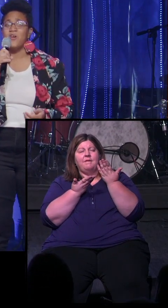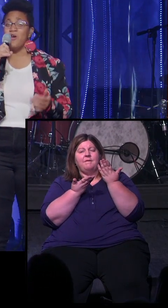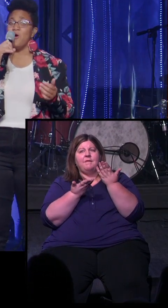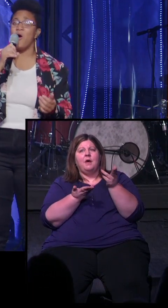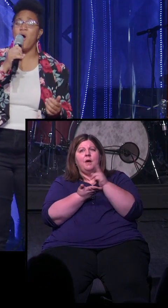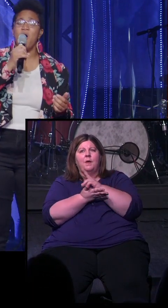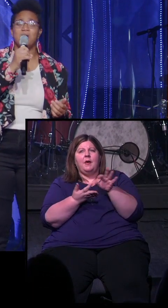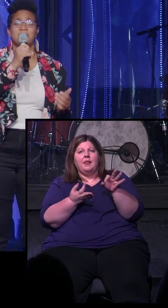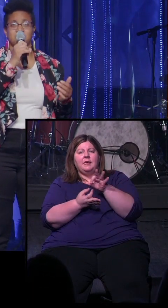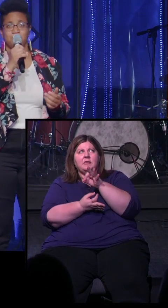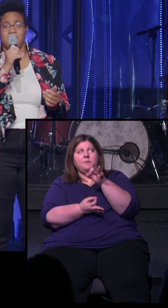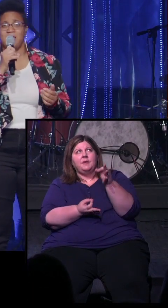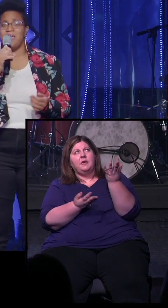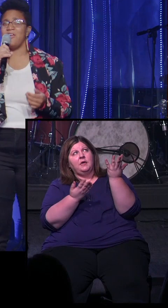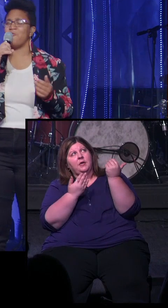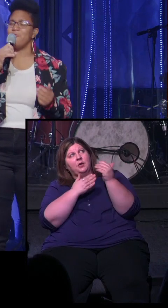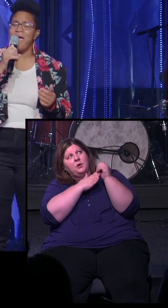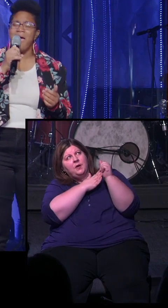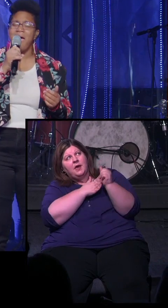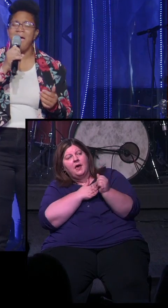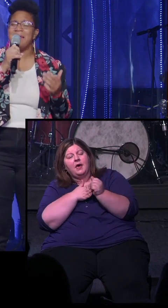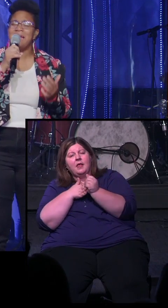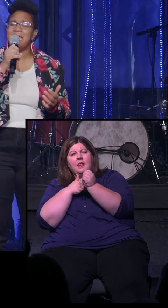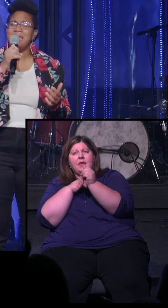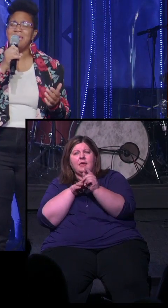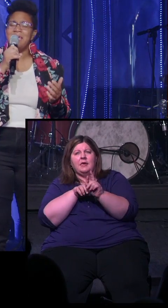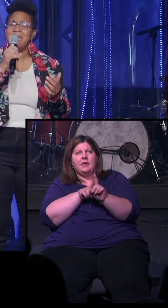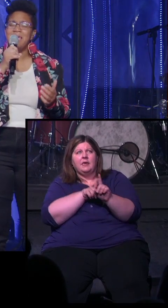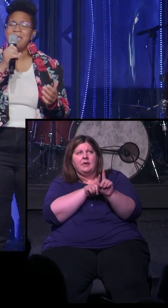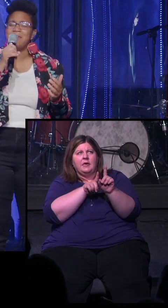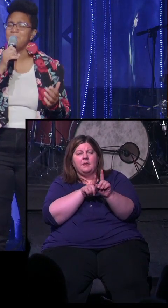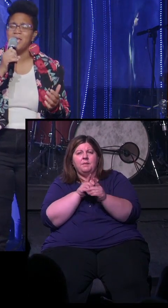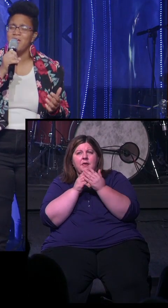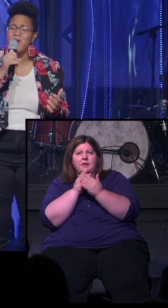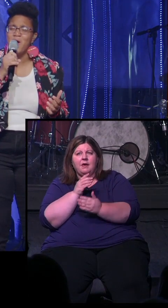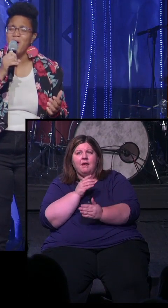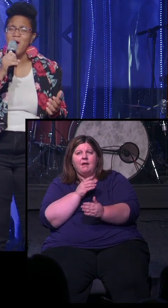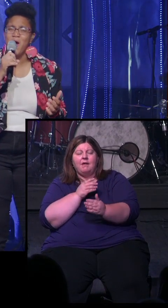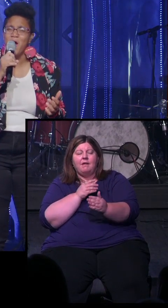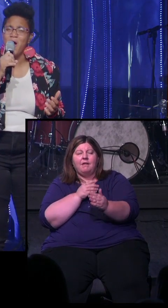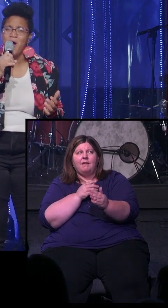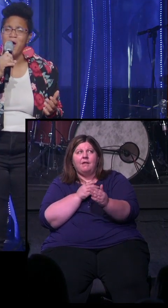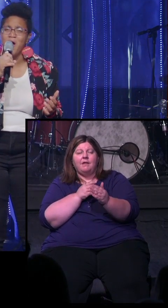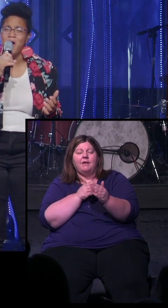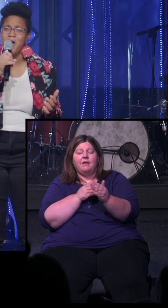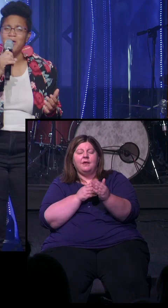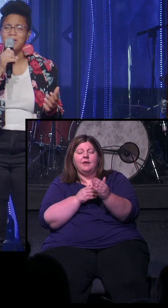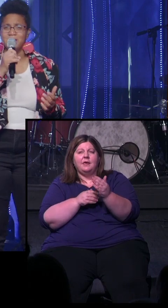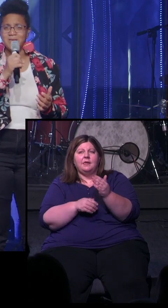all I Spirit, lead me on.